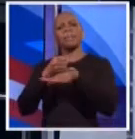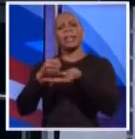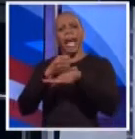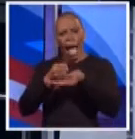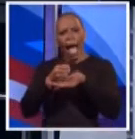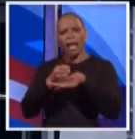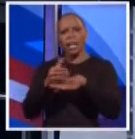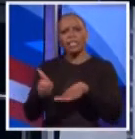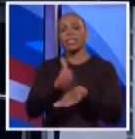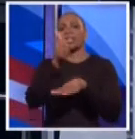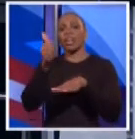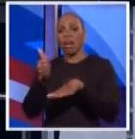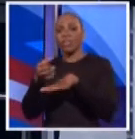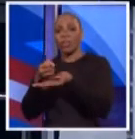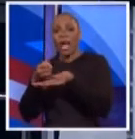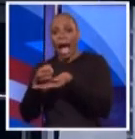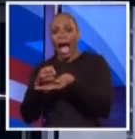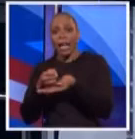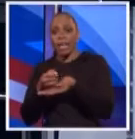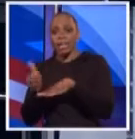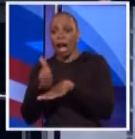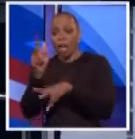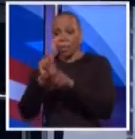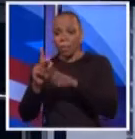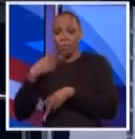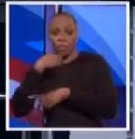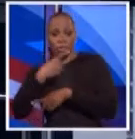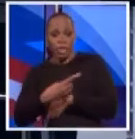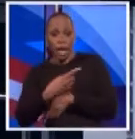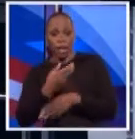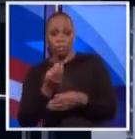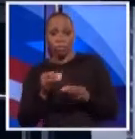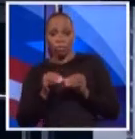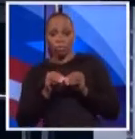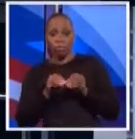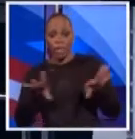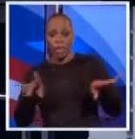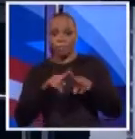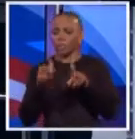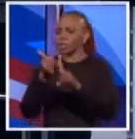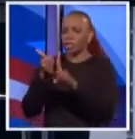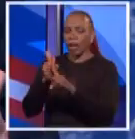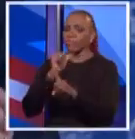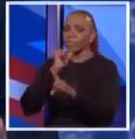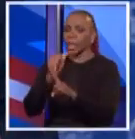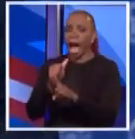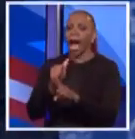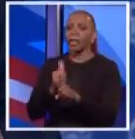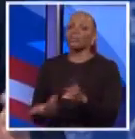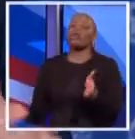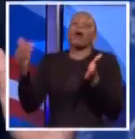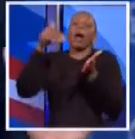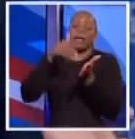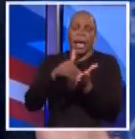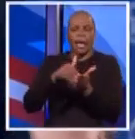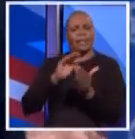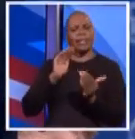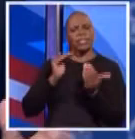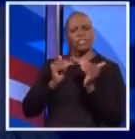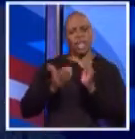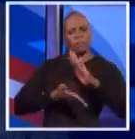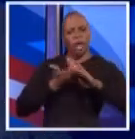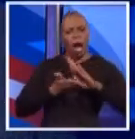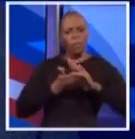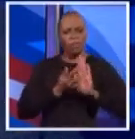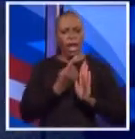to that account, to that standard, but you're not willing to do that for yourself. So I just want to keep bringing up, Elliot, that you seem to operate with one set